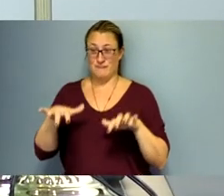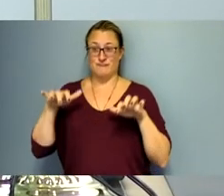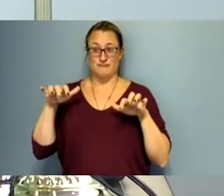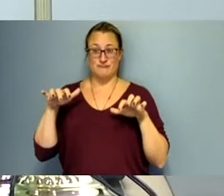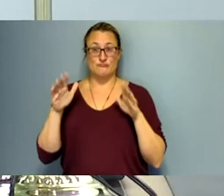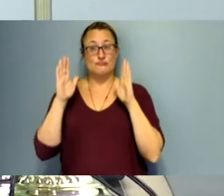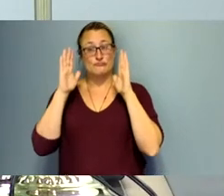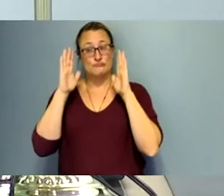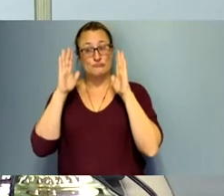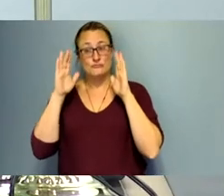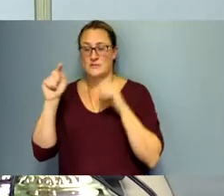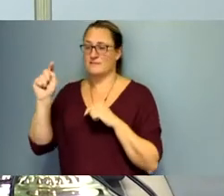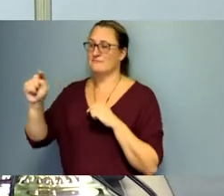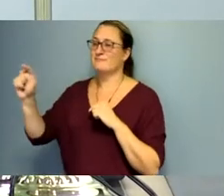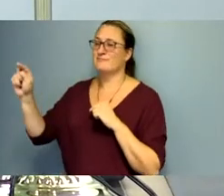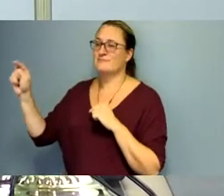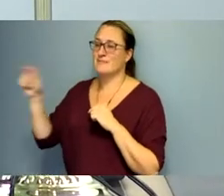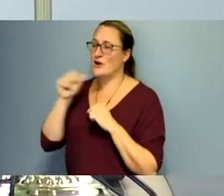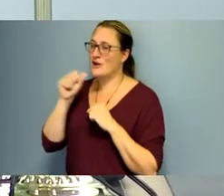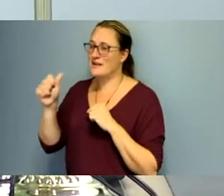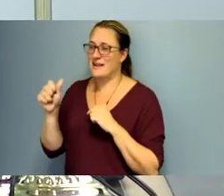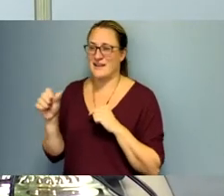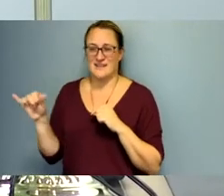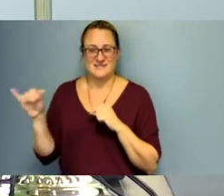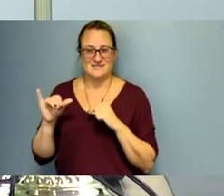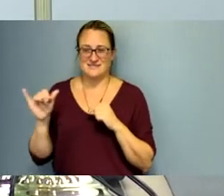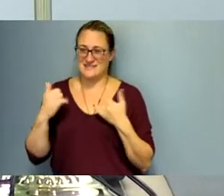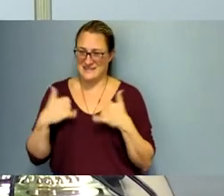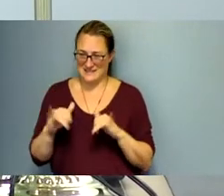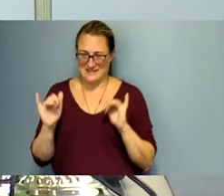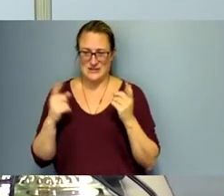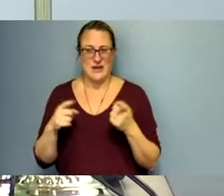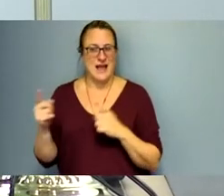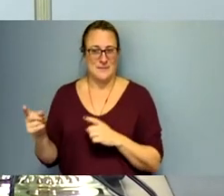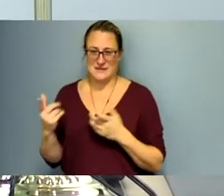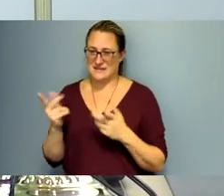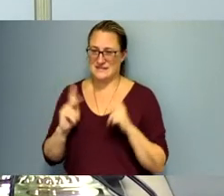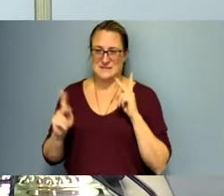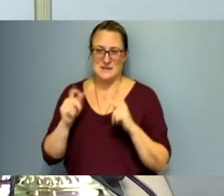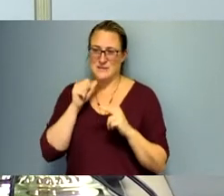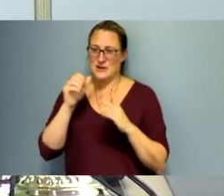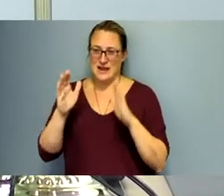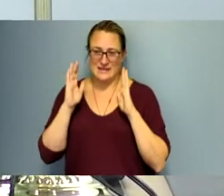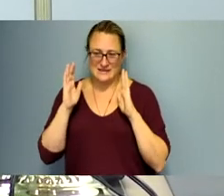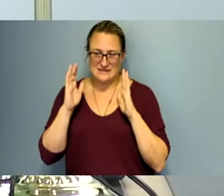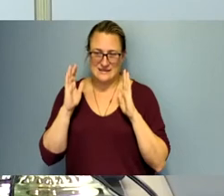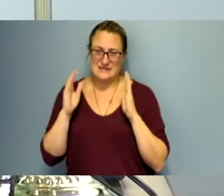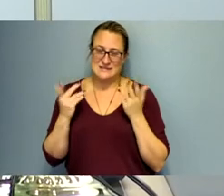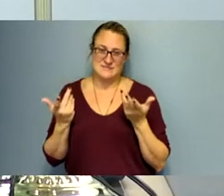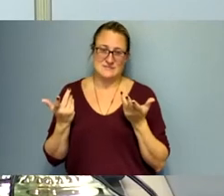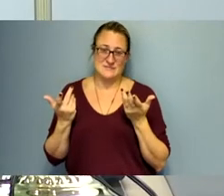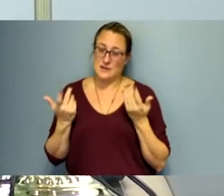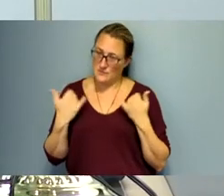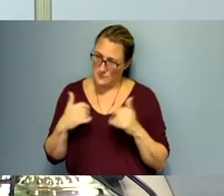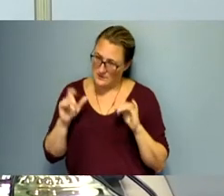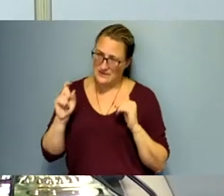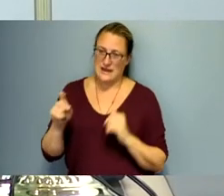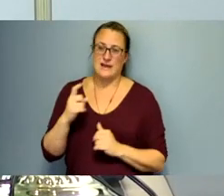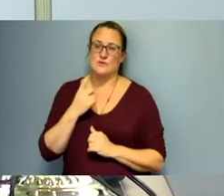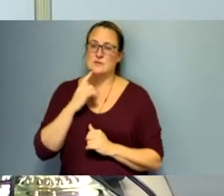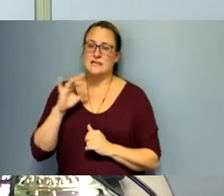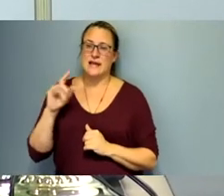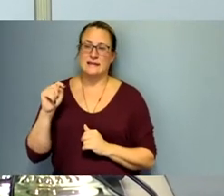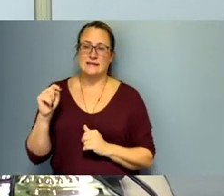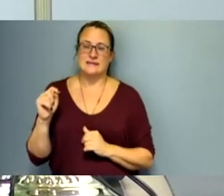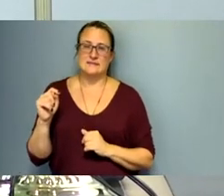happens you know even even even here no matter what you say you know there's people who don't listen it doesn't mean you still shouldn't be saying it it doesn't mean you